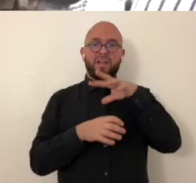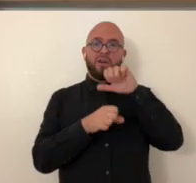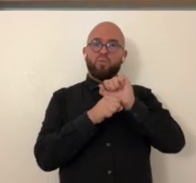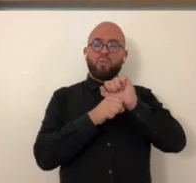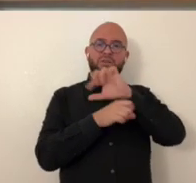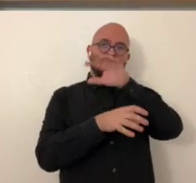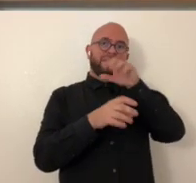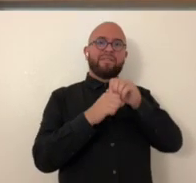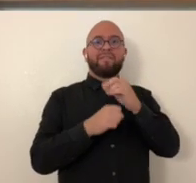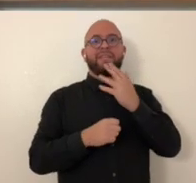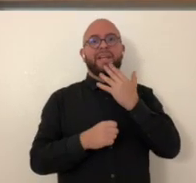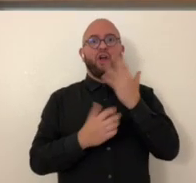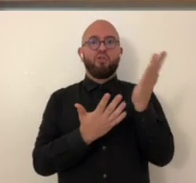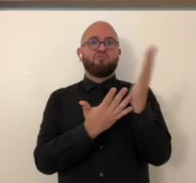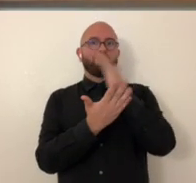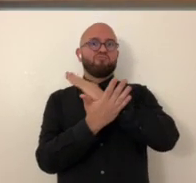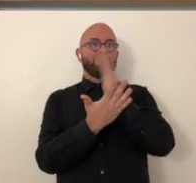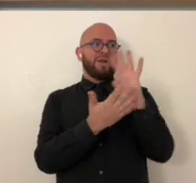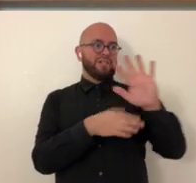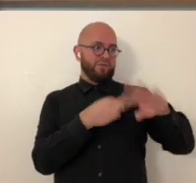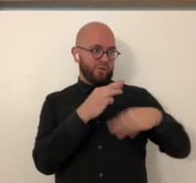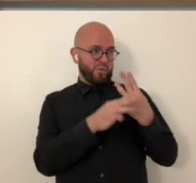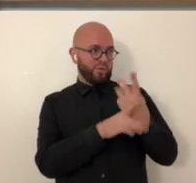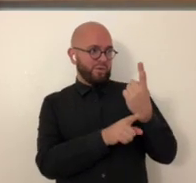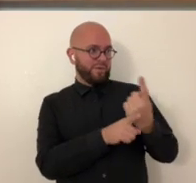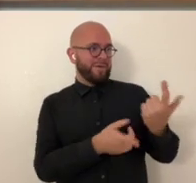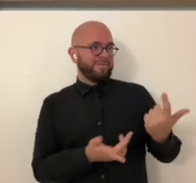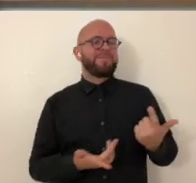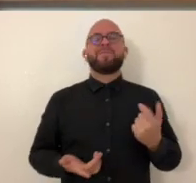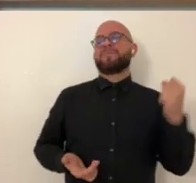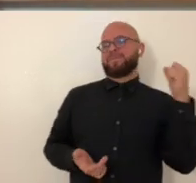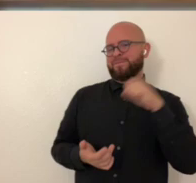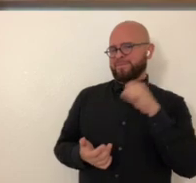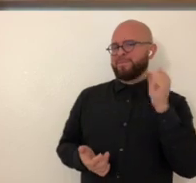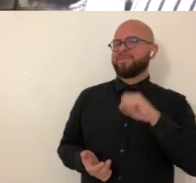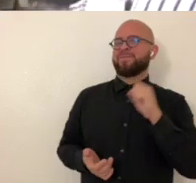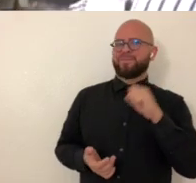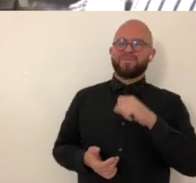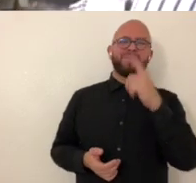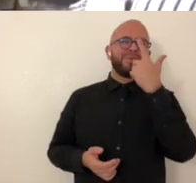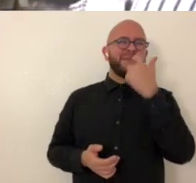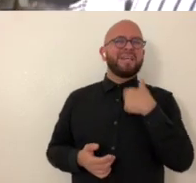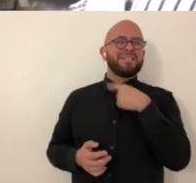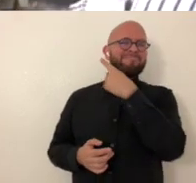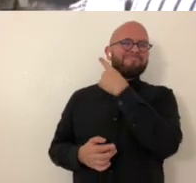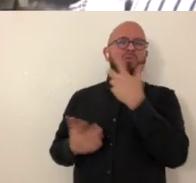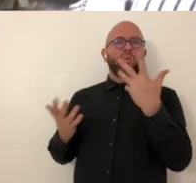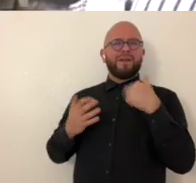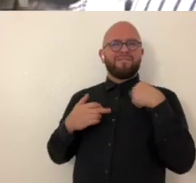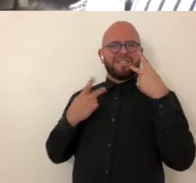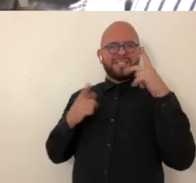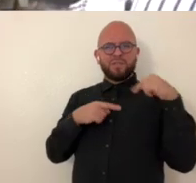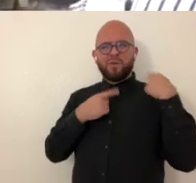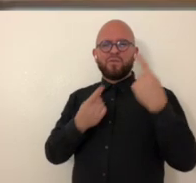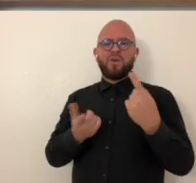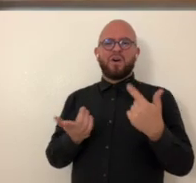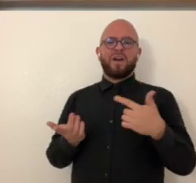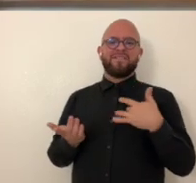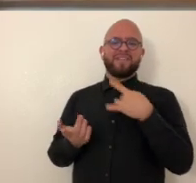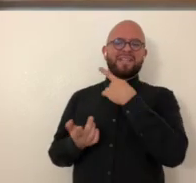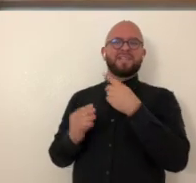that makes sense and then it works within the color range of your world for sure because it looks like i